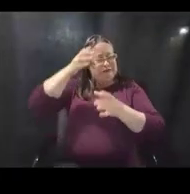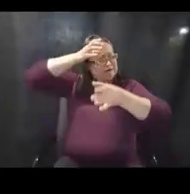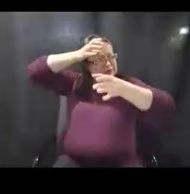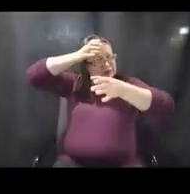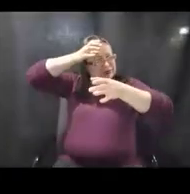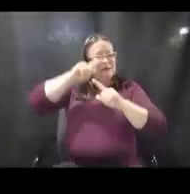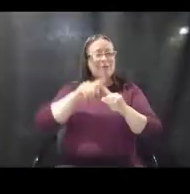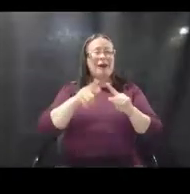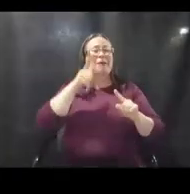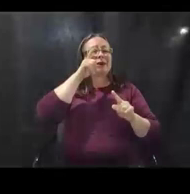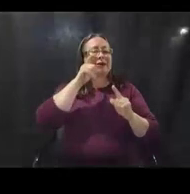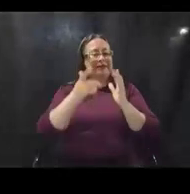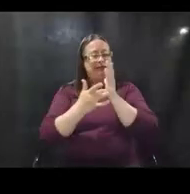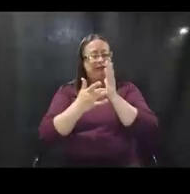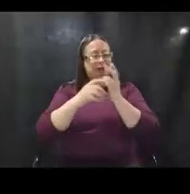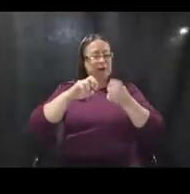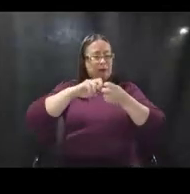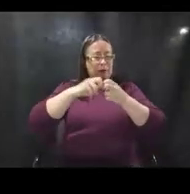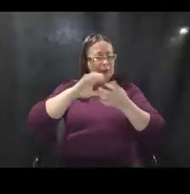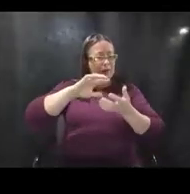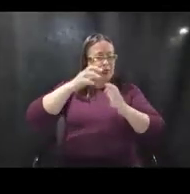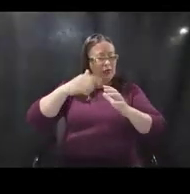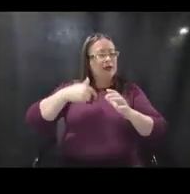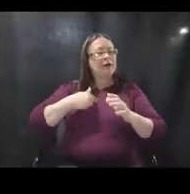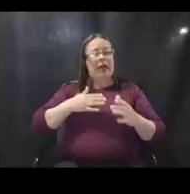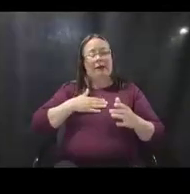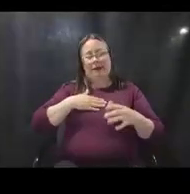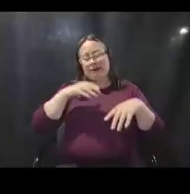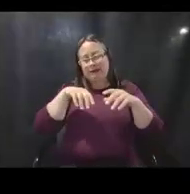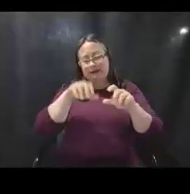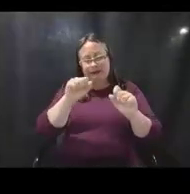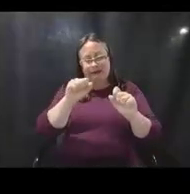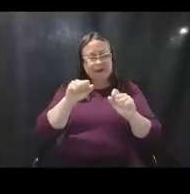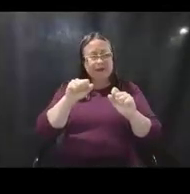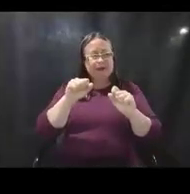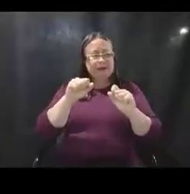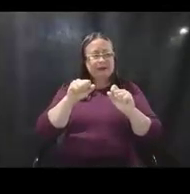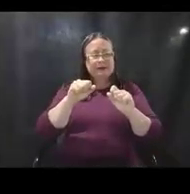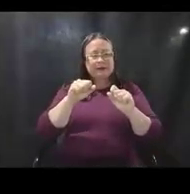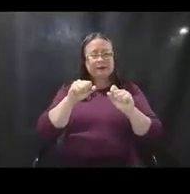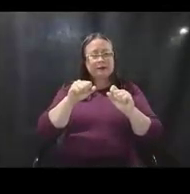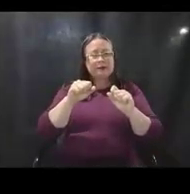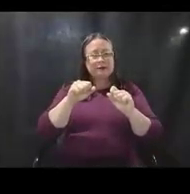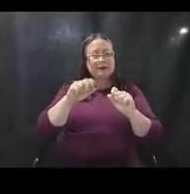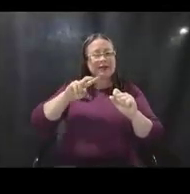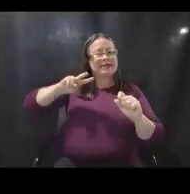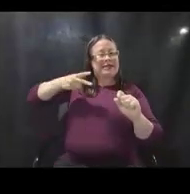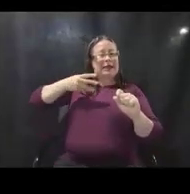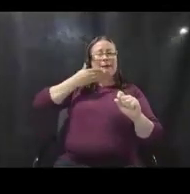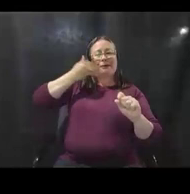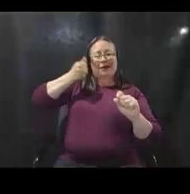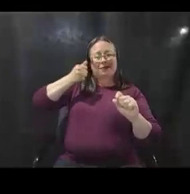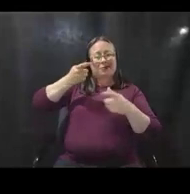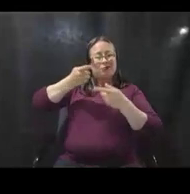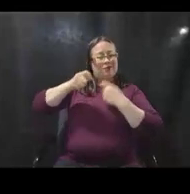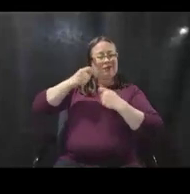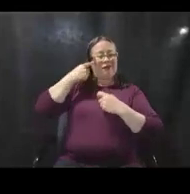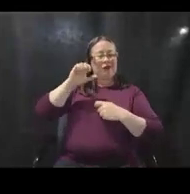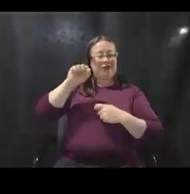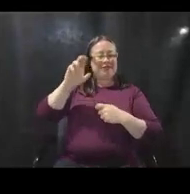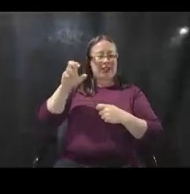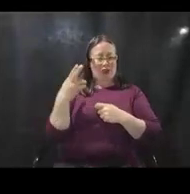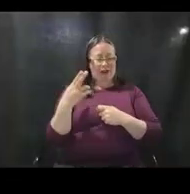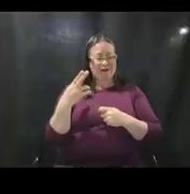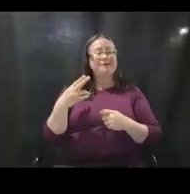but given the technical difficulties, I'd be happy to, um, be, uh, a second best replacement for Sarah. Uh,